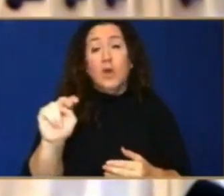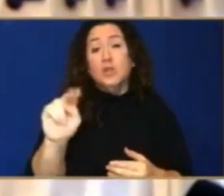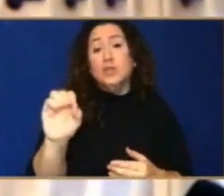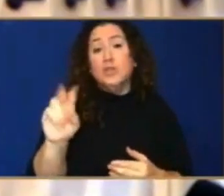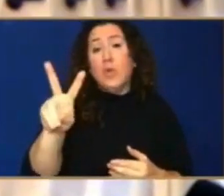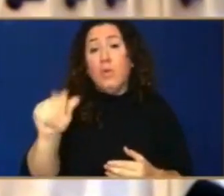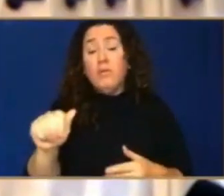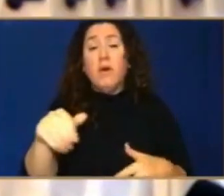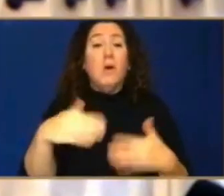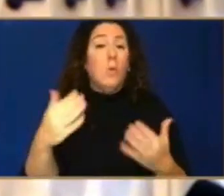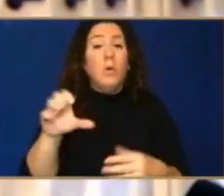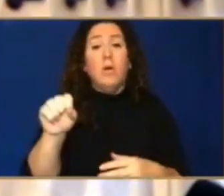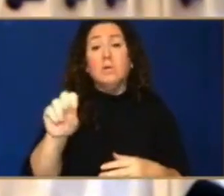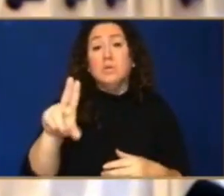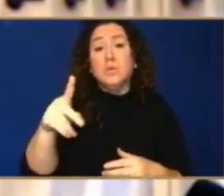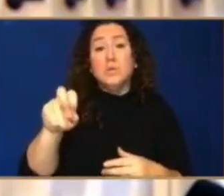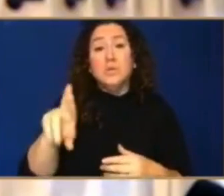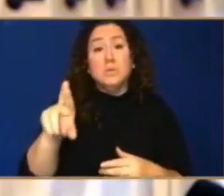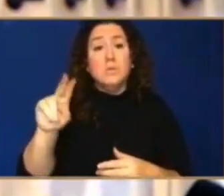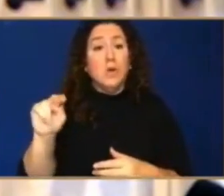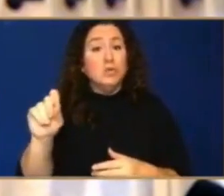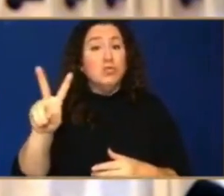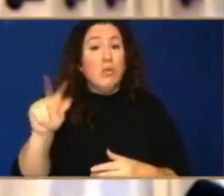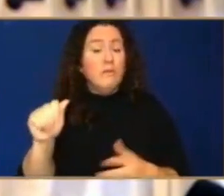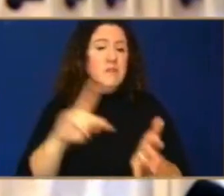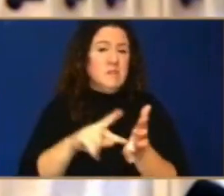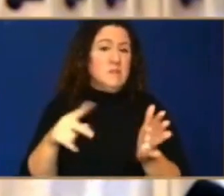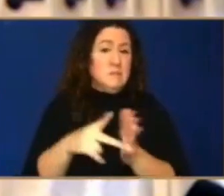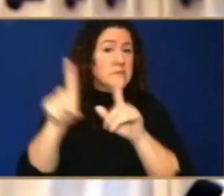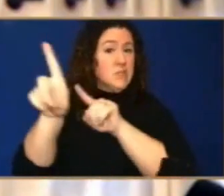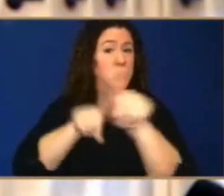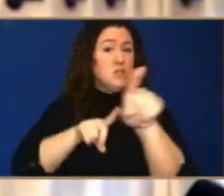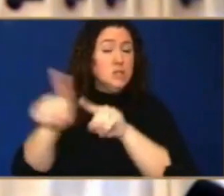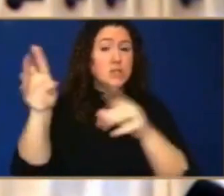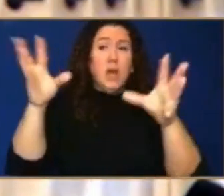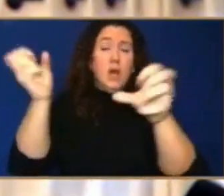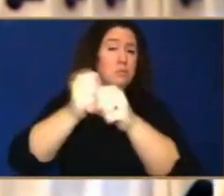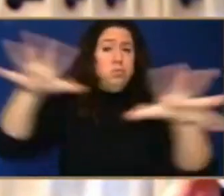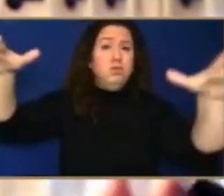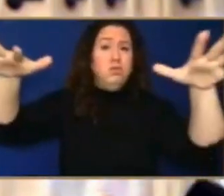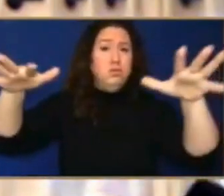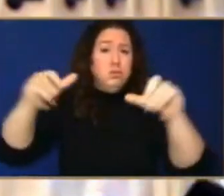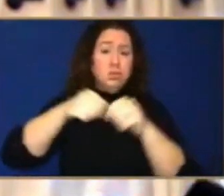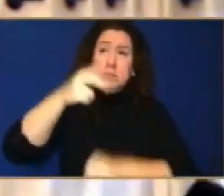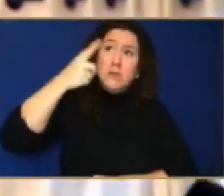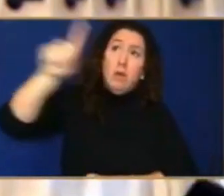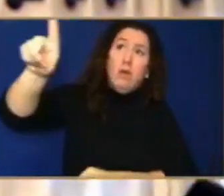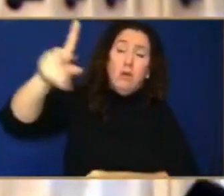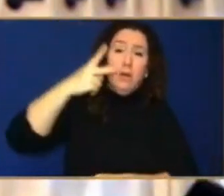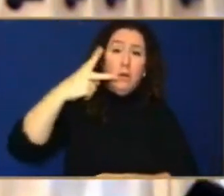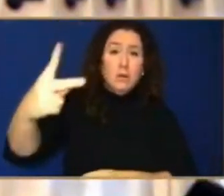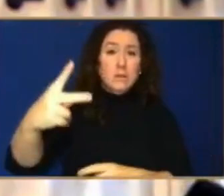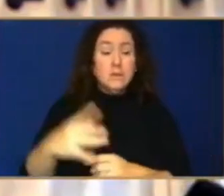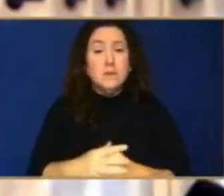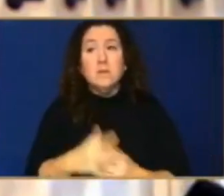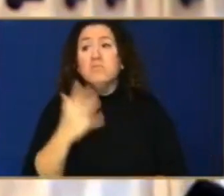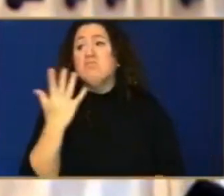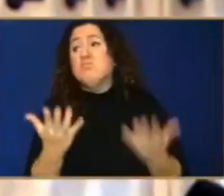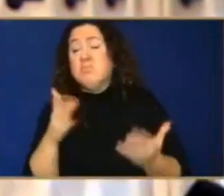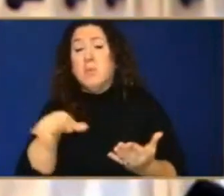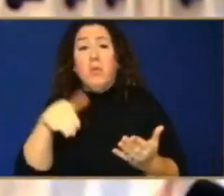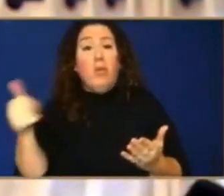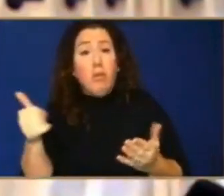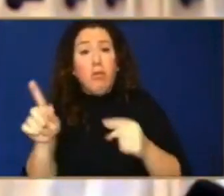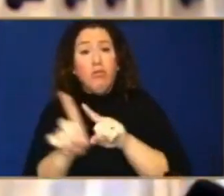stars, and brightening stars. And there's can also be alignments between planets and some of the stars and some of the constellations which can